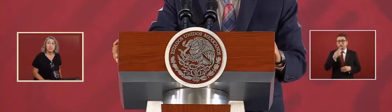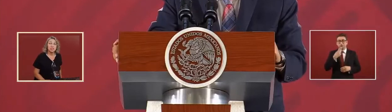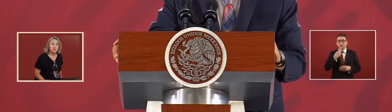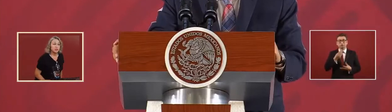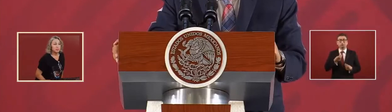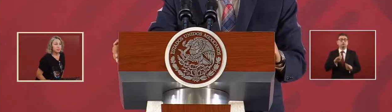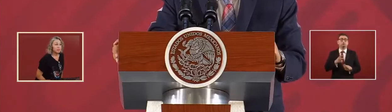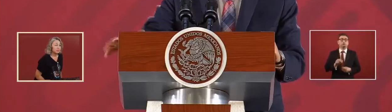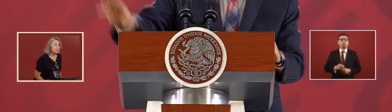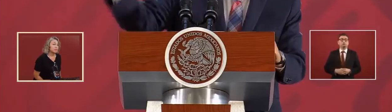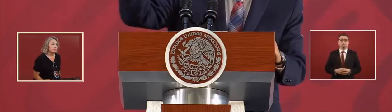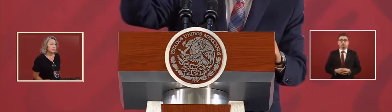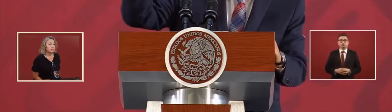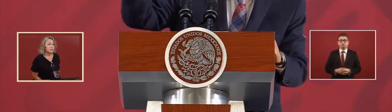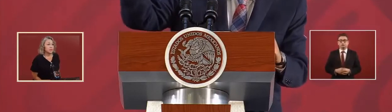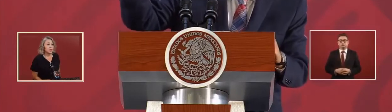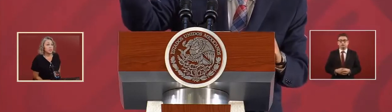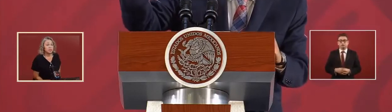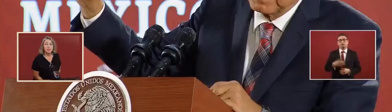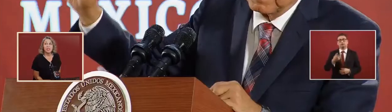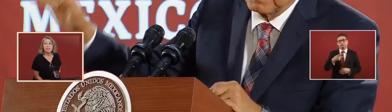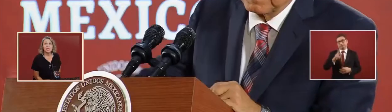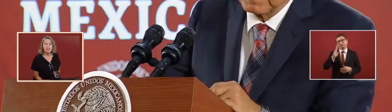but that's another thing